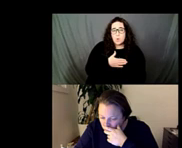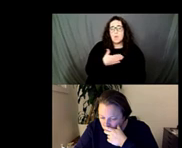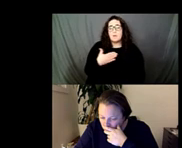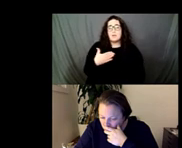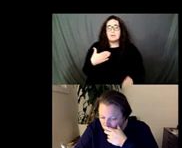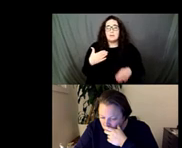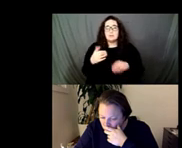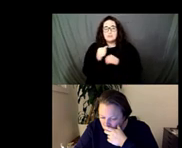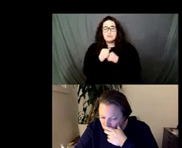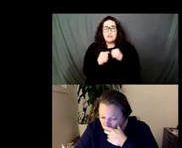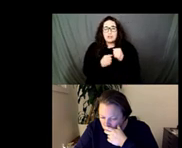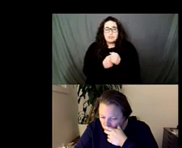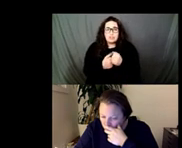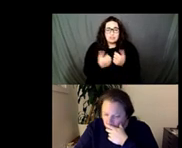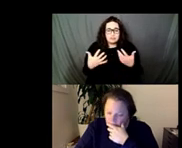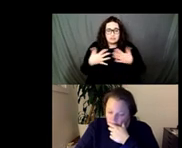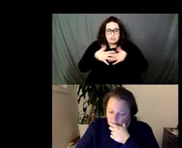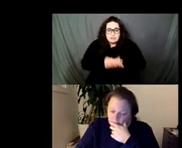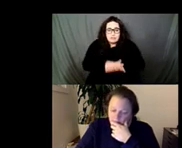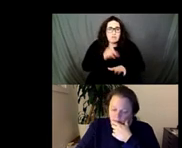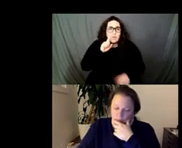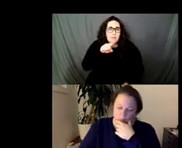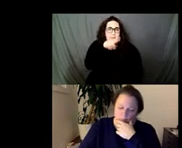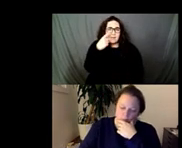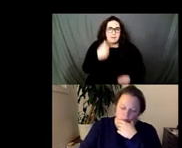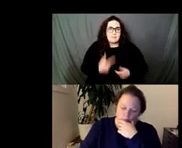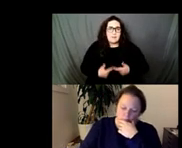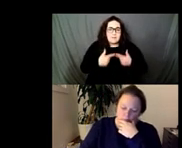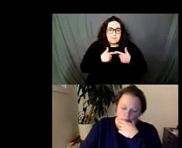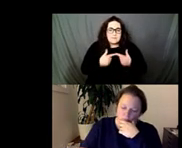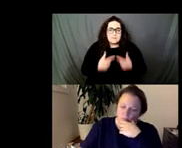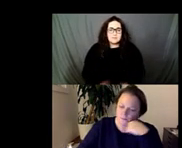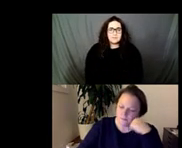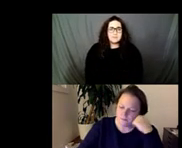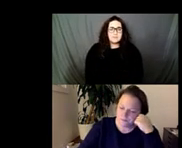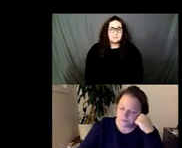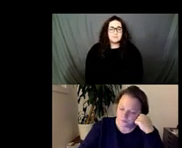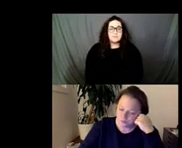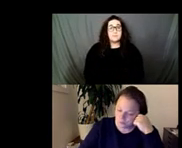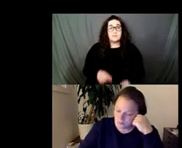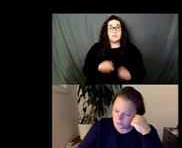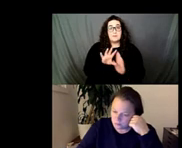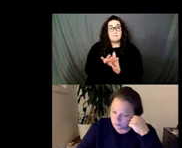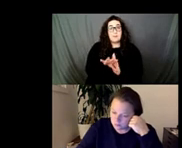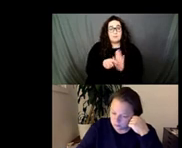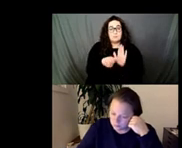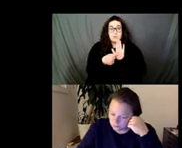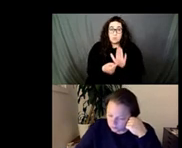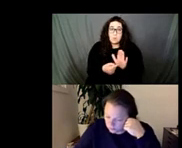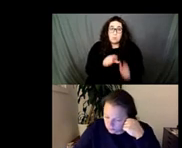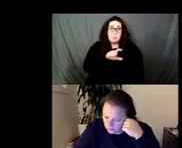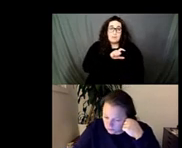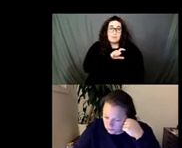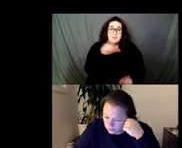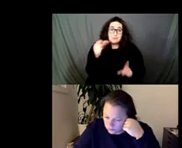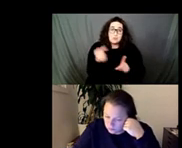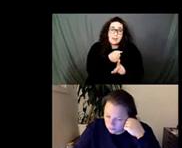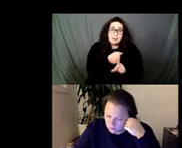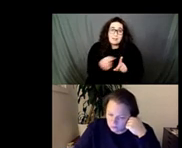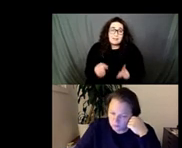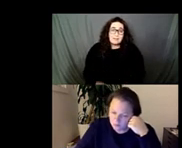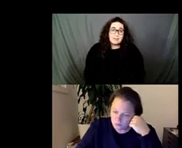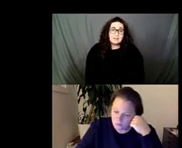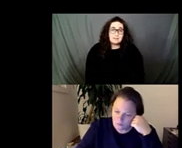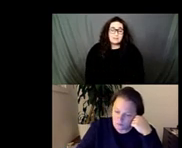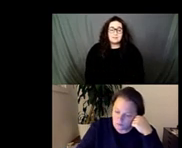um there are a number of sequences in the film that show scenes of police brutality or an intervention in relationship